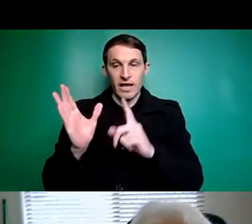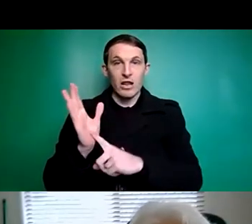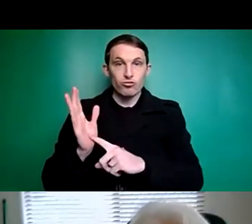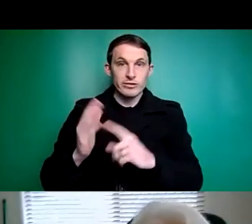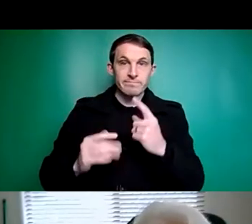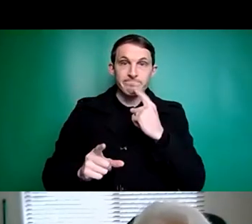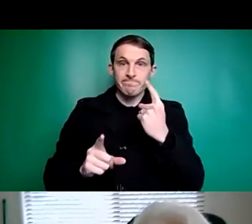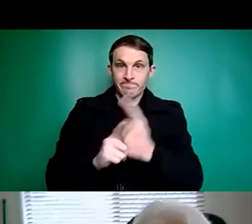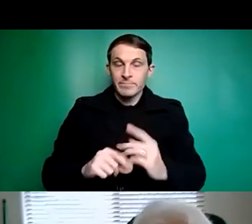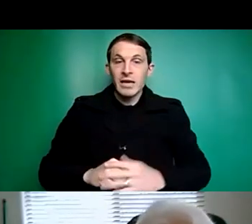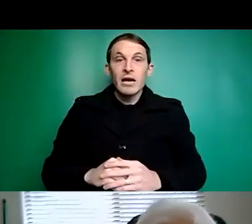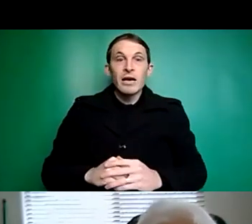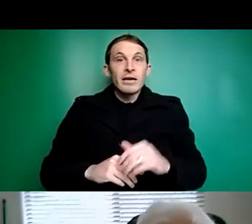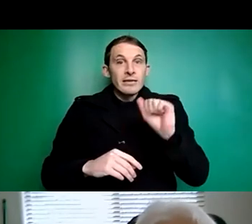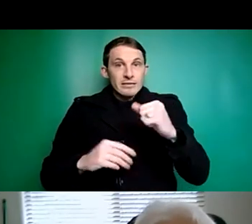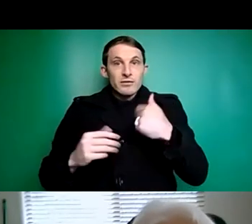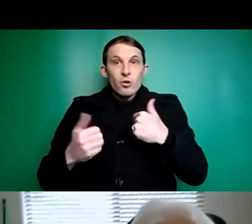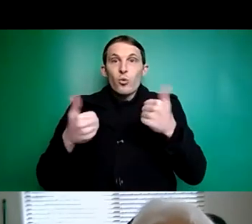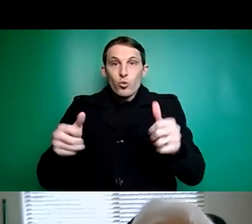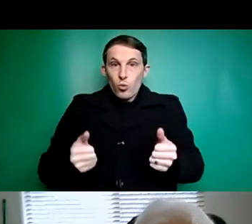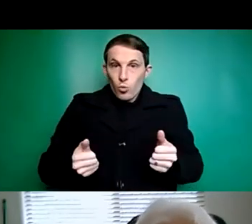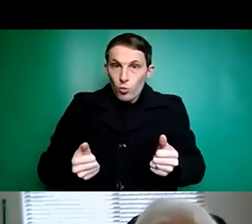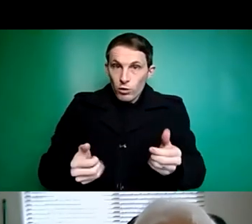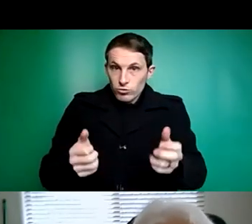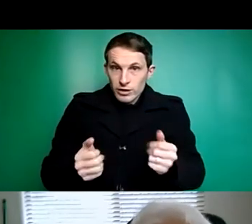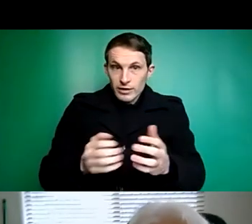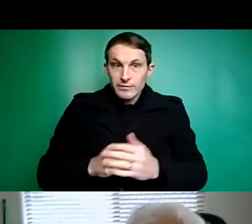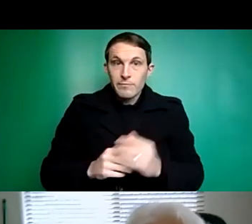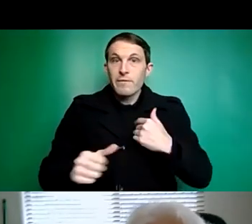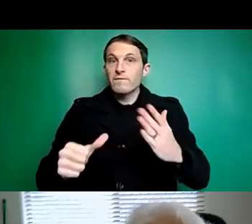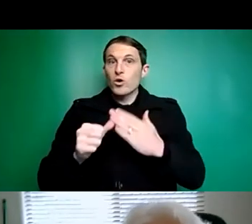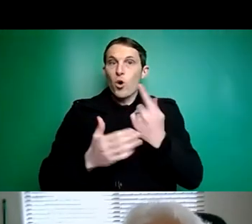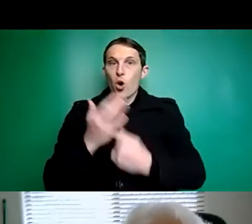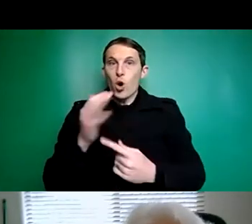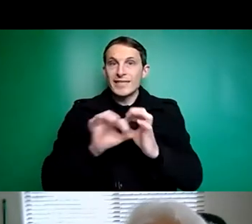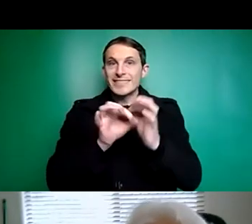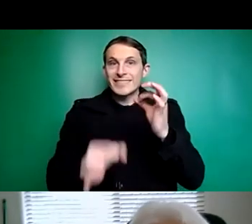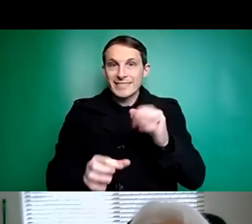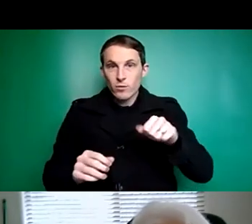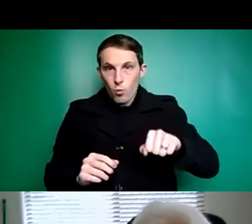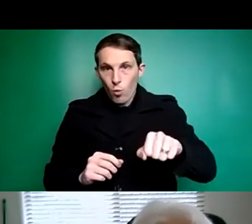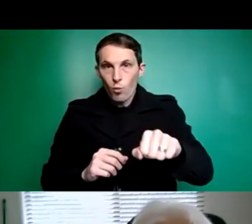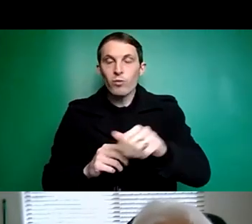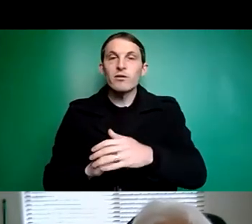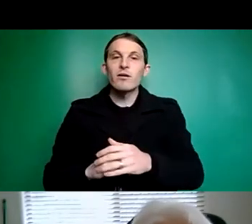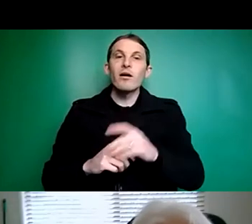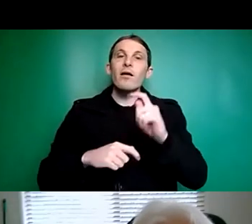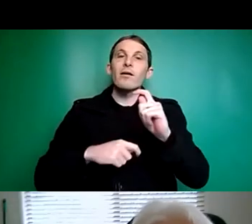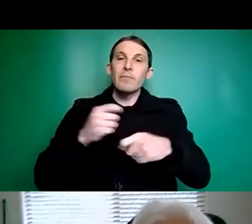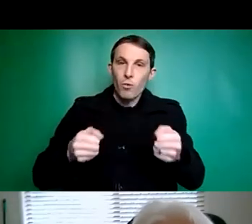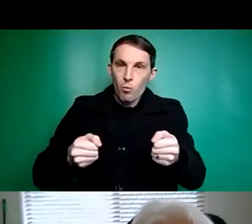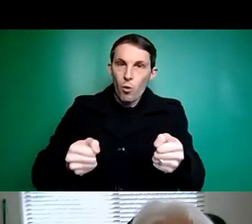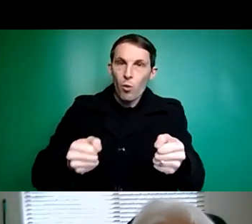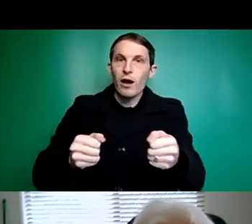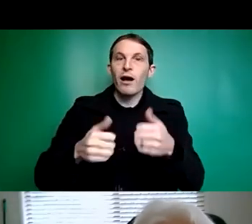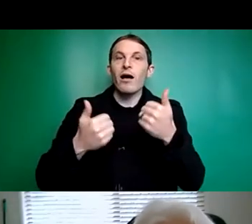wheelchair. I started off just with a walking stick to a wheelie walker to a manual wheelchair and now